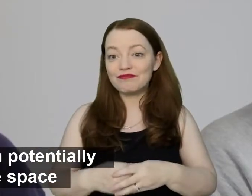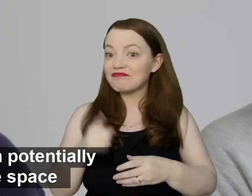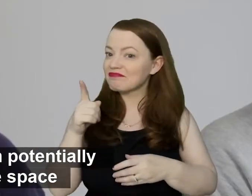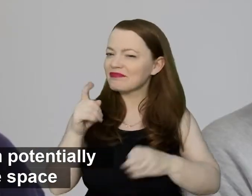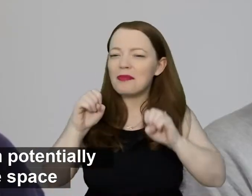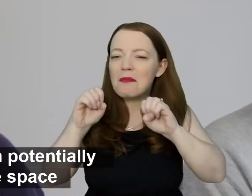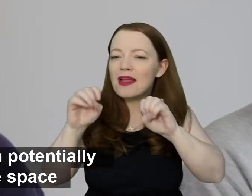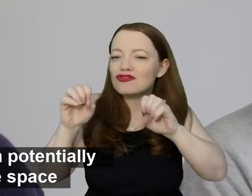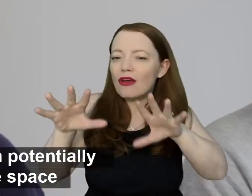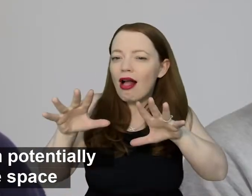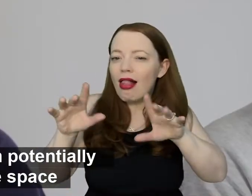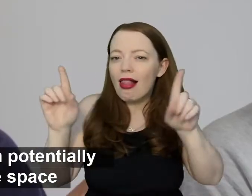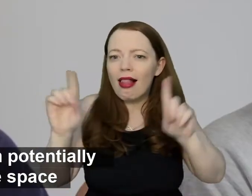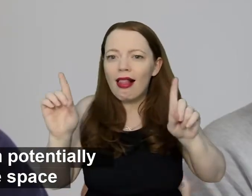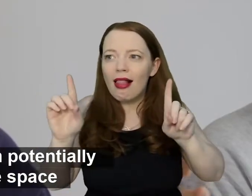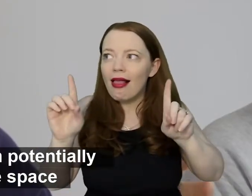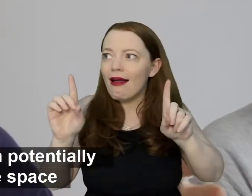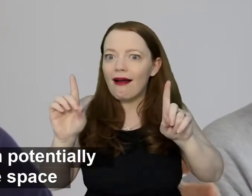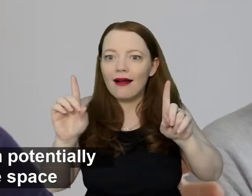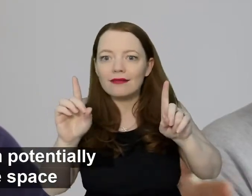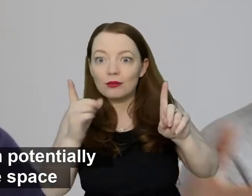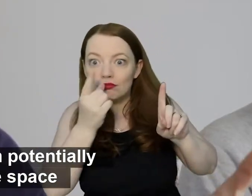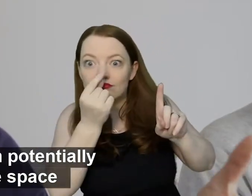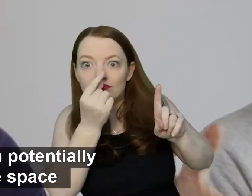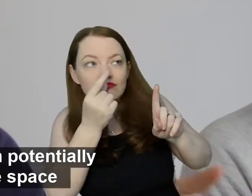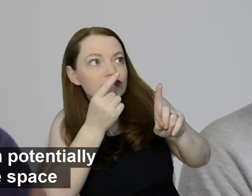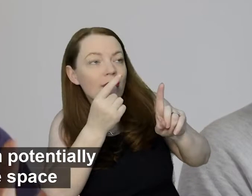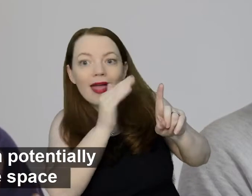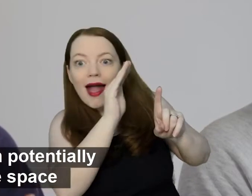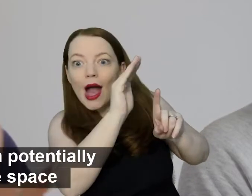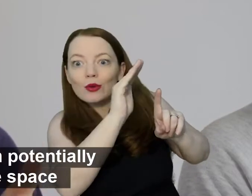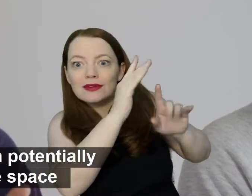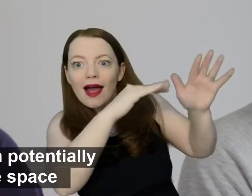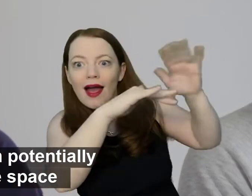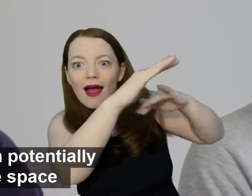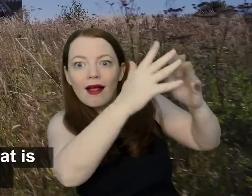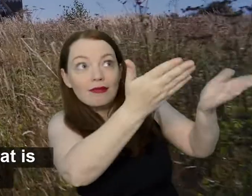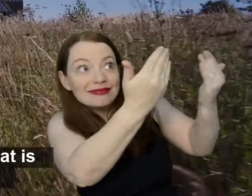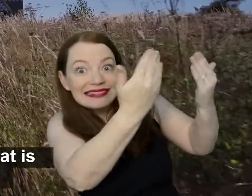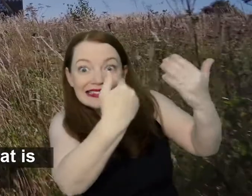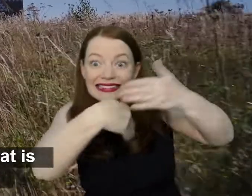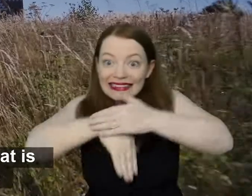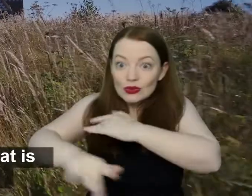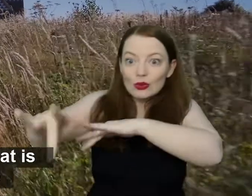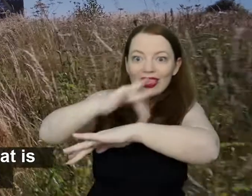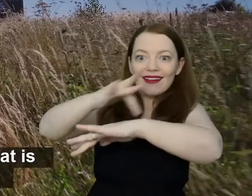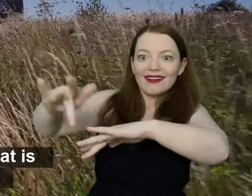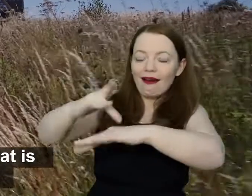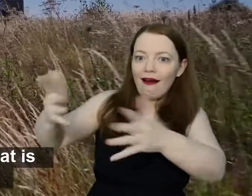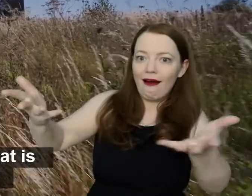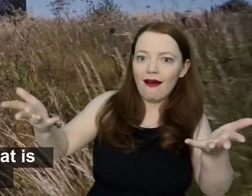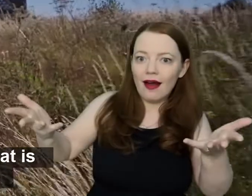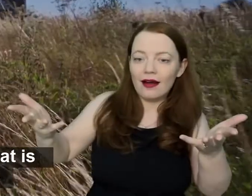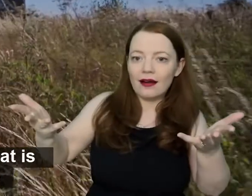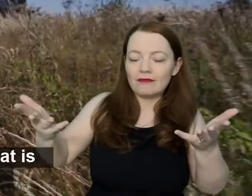so magical, how we can potentially bring the outside into a theatre space, and for us to